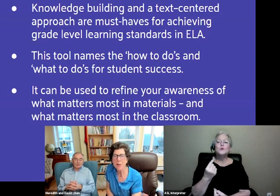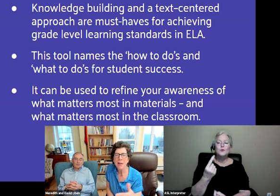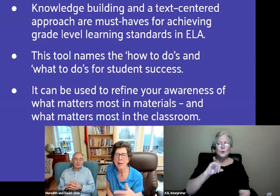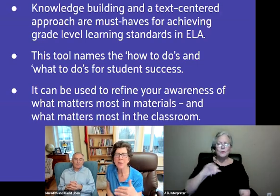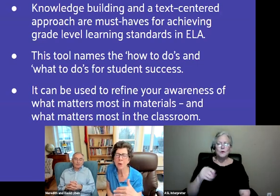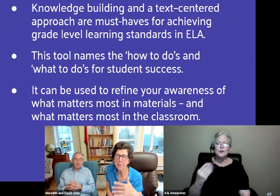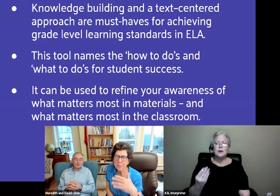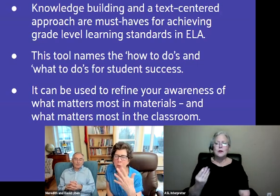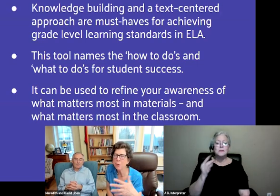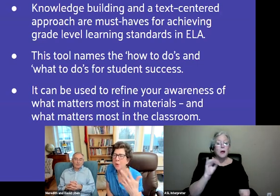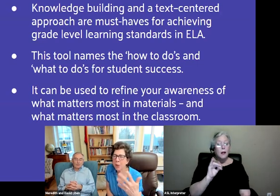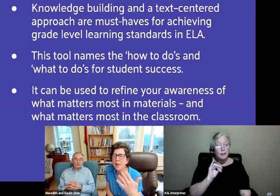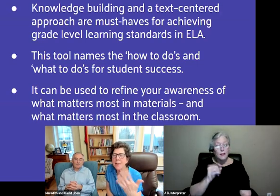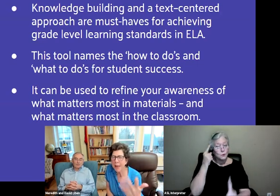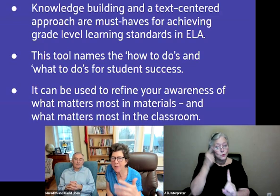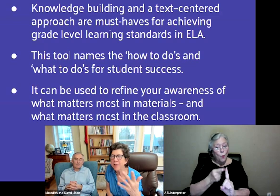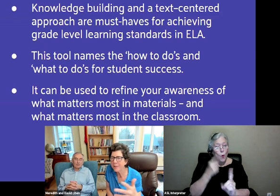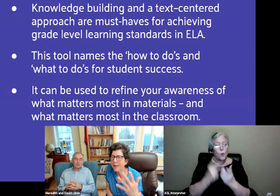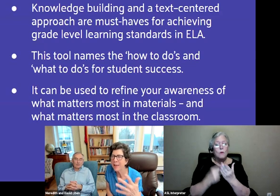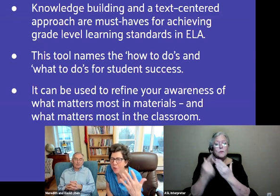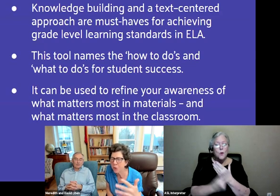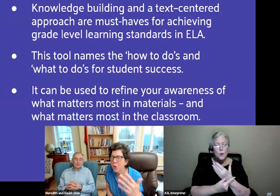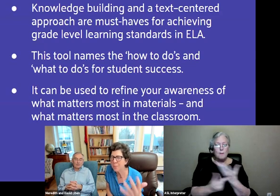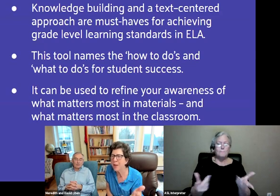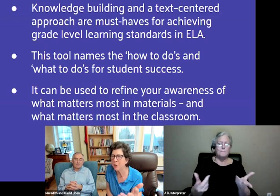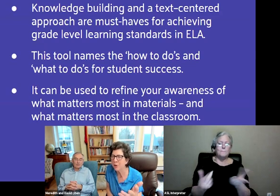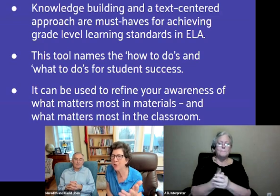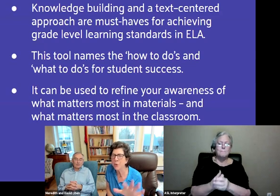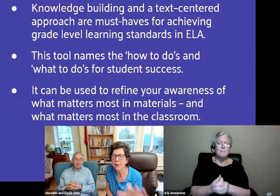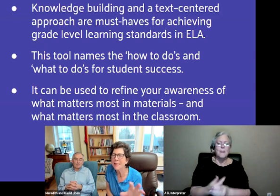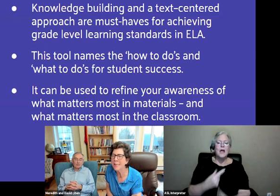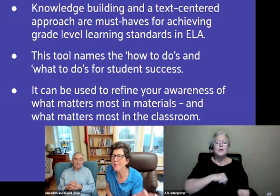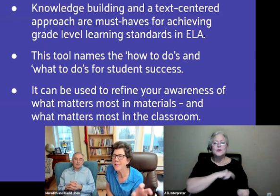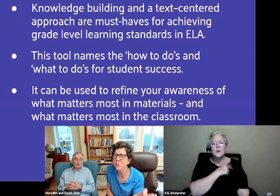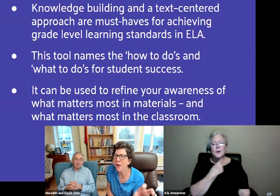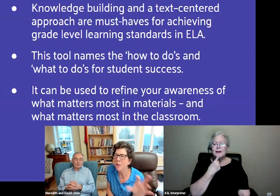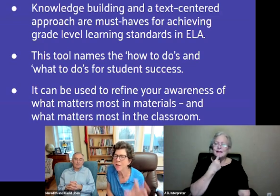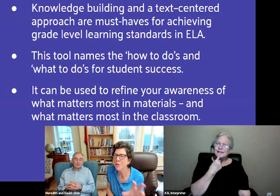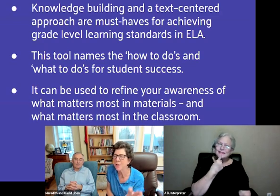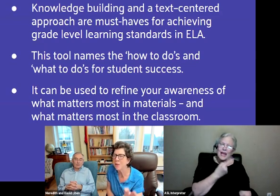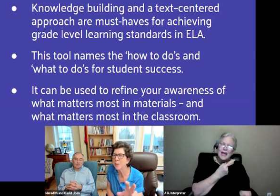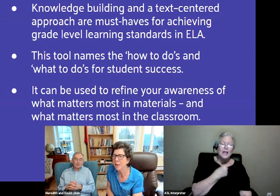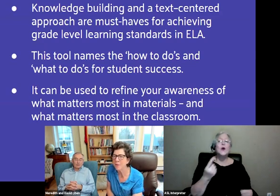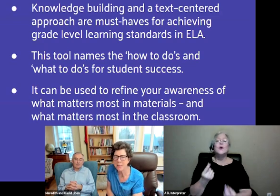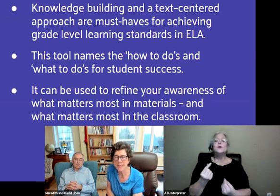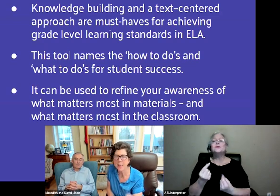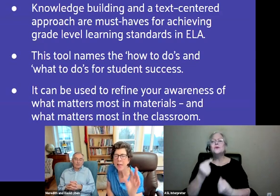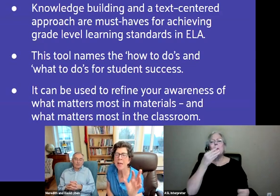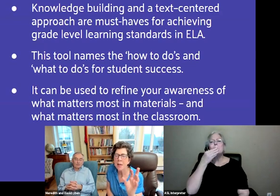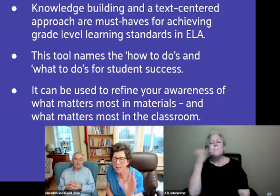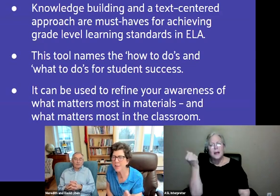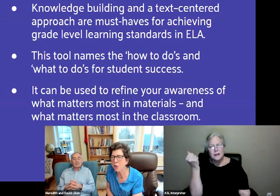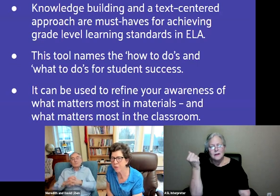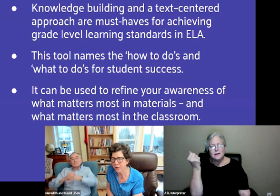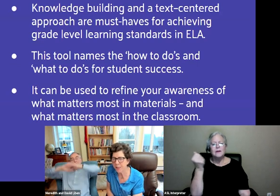do. And so we're kind of the gadfly saying, do better. Do it at least this well. These are the things we'd love to see,